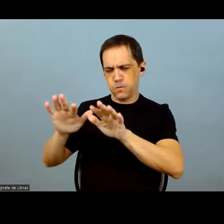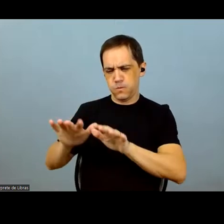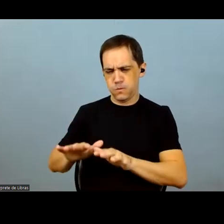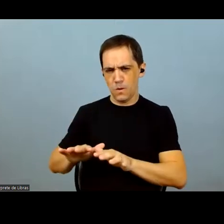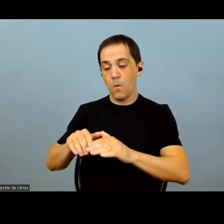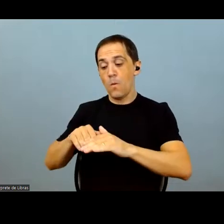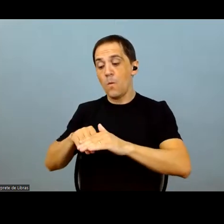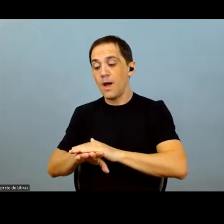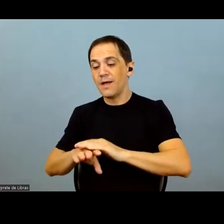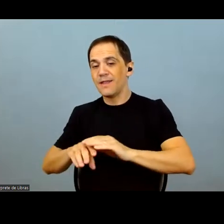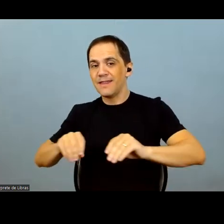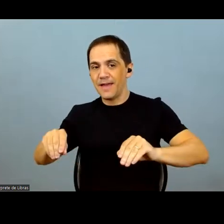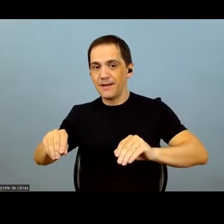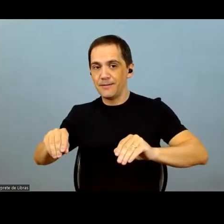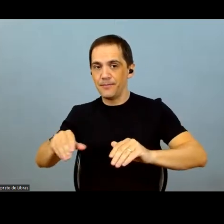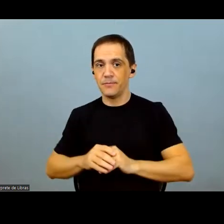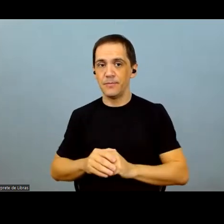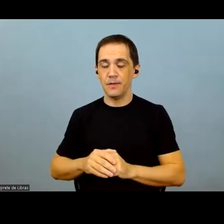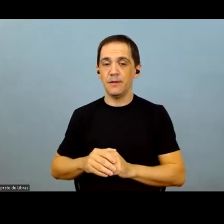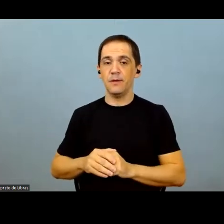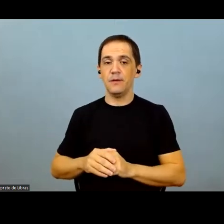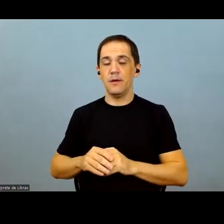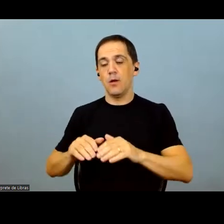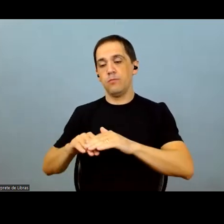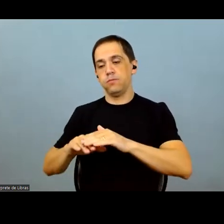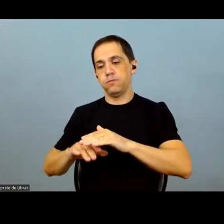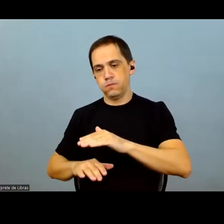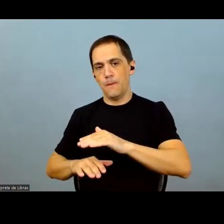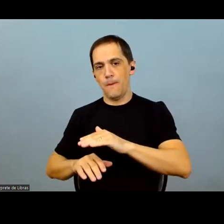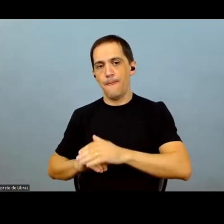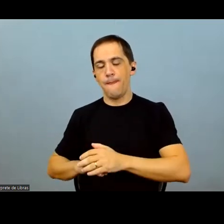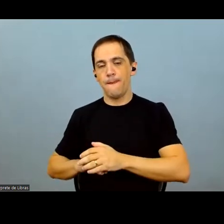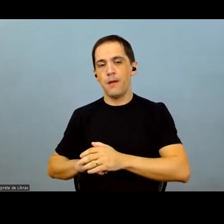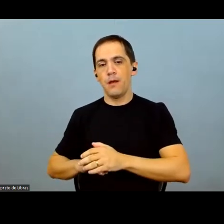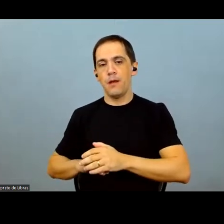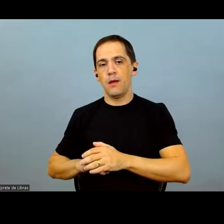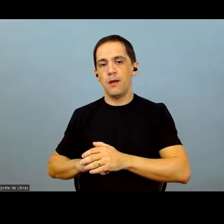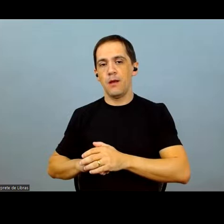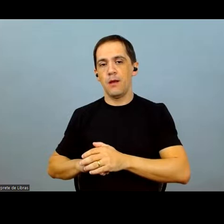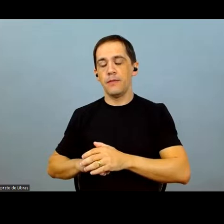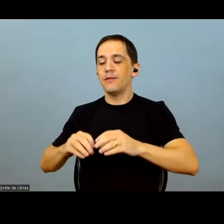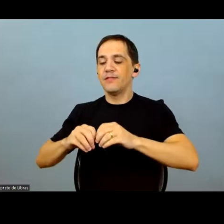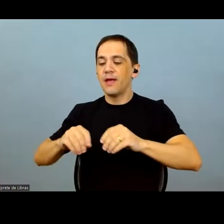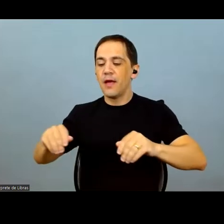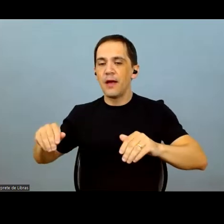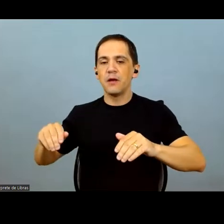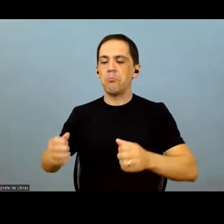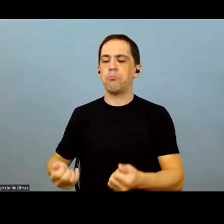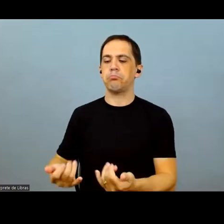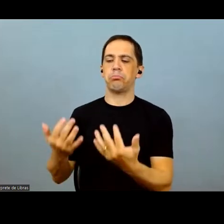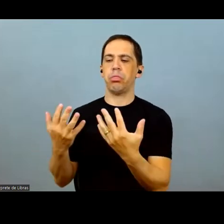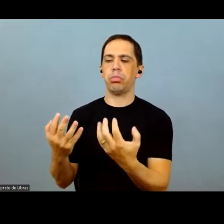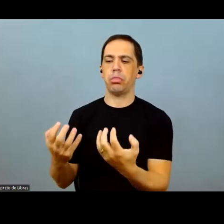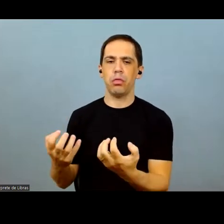fertilizer to build up our stocks. But now we're going to get, you know, and this phosphorus